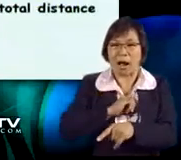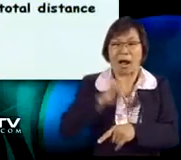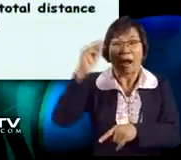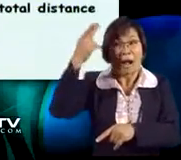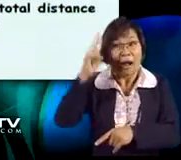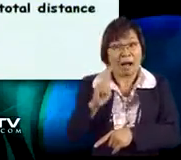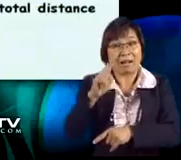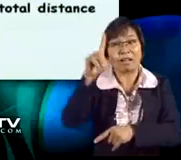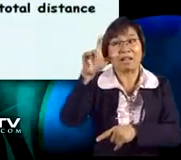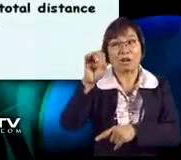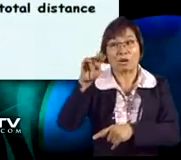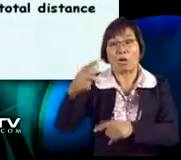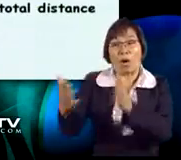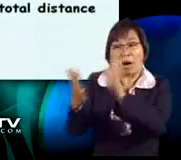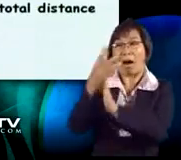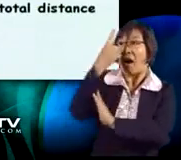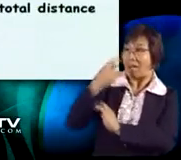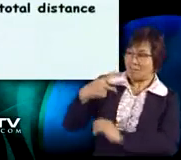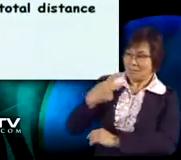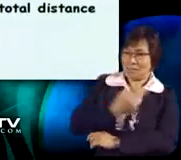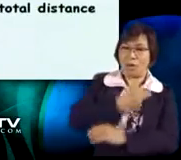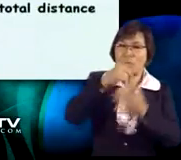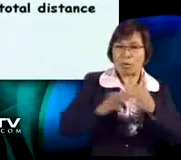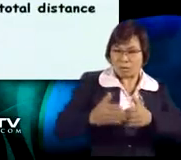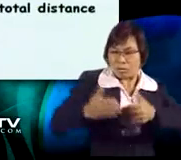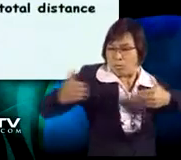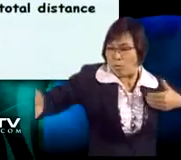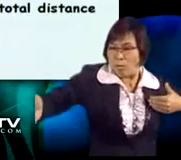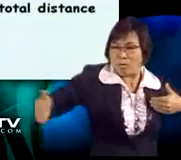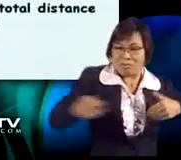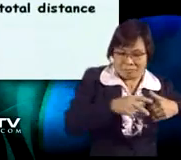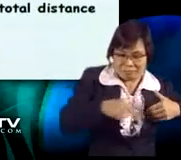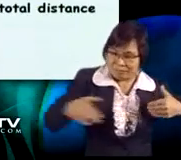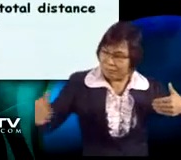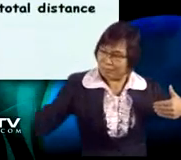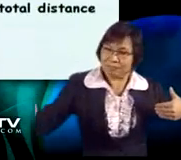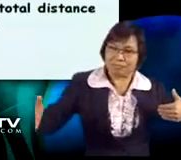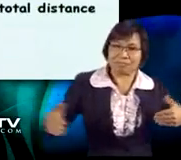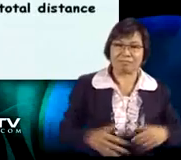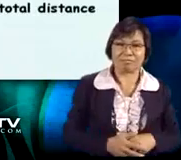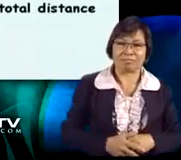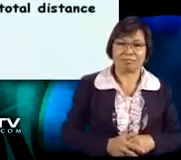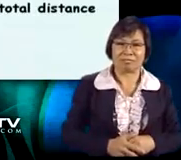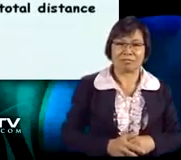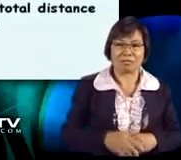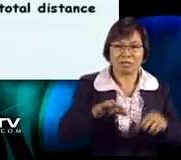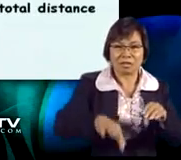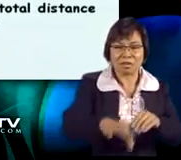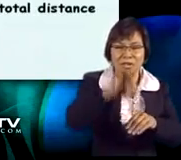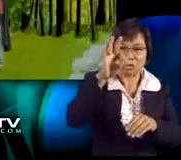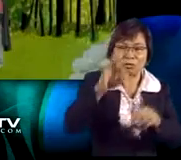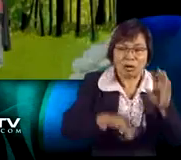Hey! This question is just like the one Uncle Leung asked us. What is the total distance they walked?